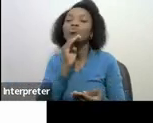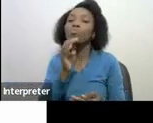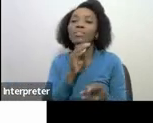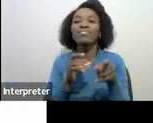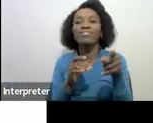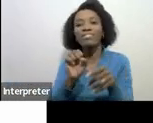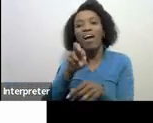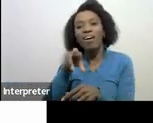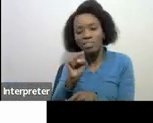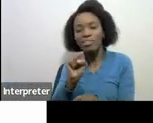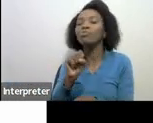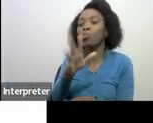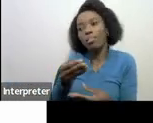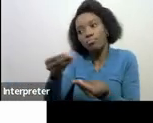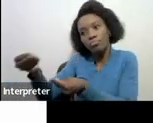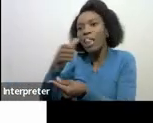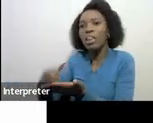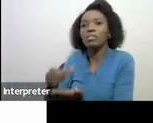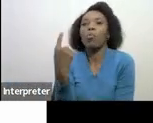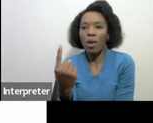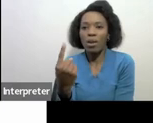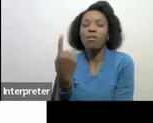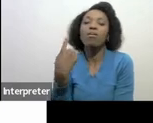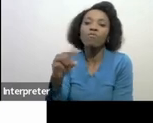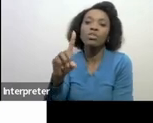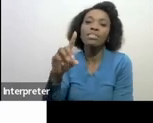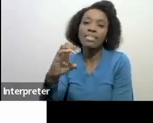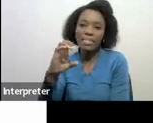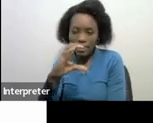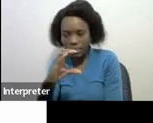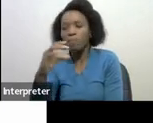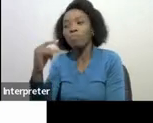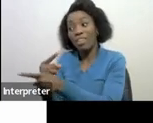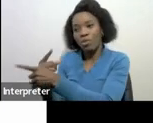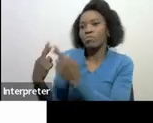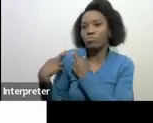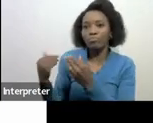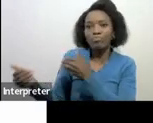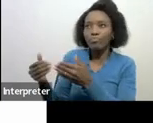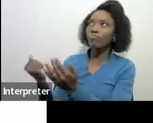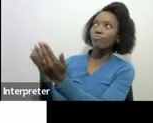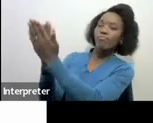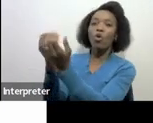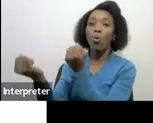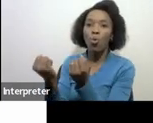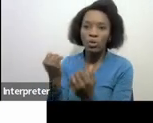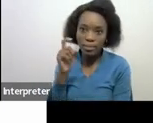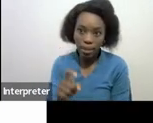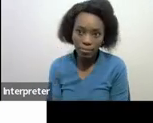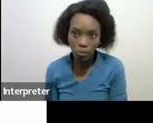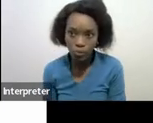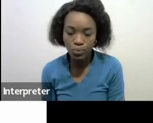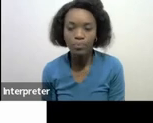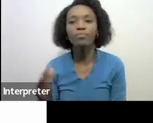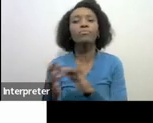letter including estate duty and then the executor needs to submit it to the master's office please note